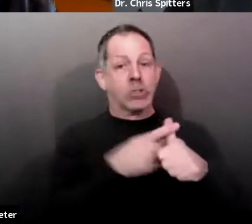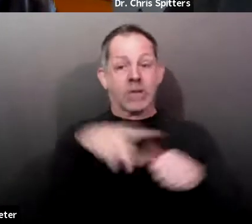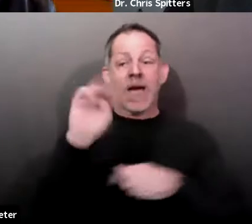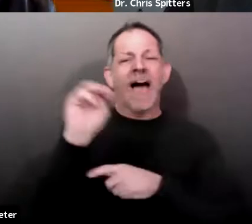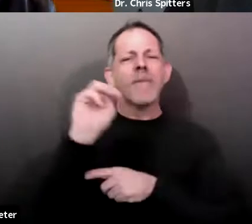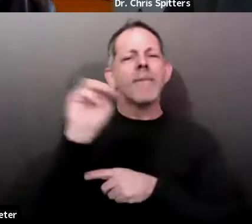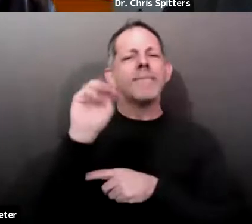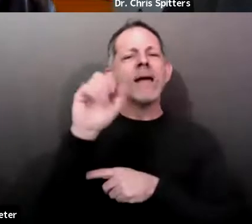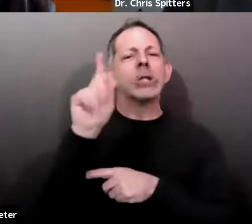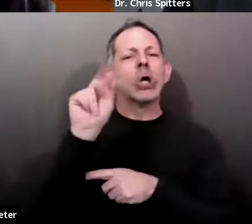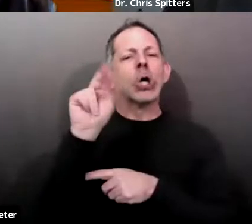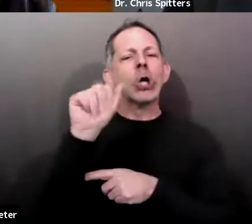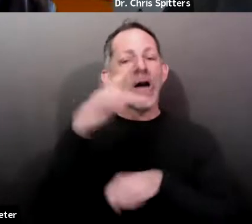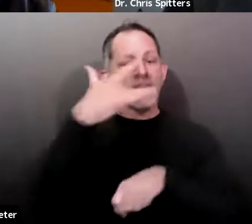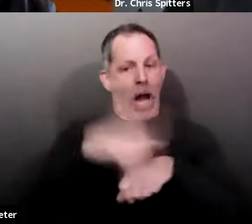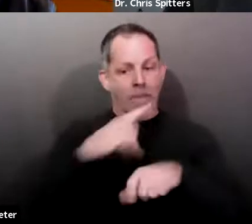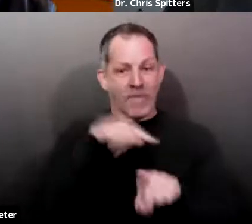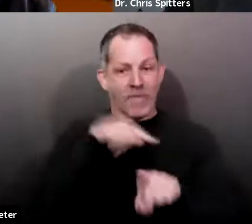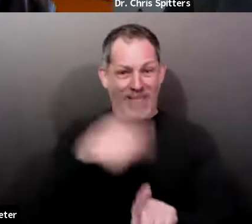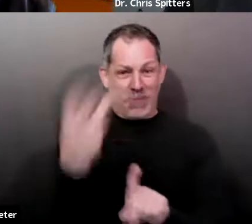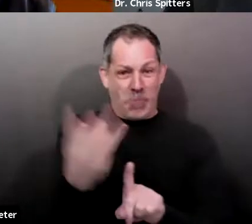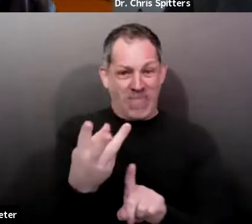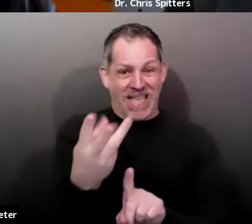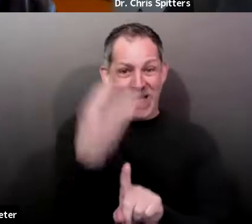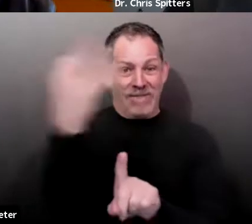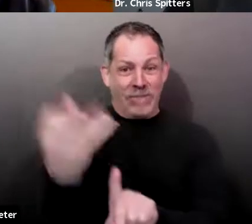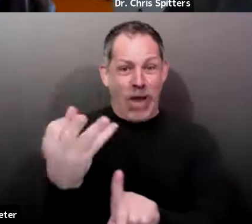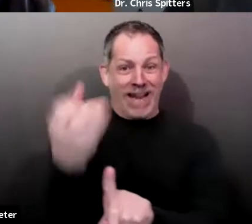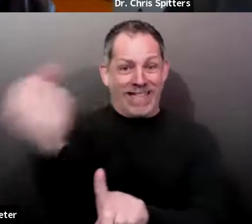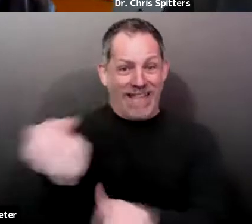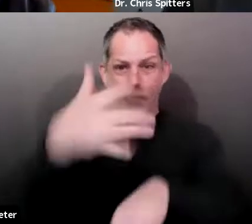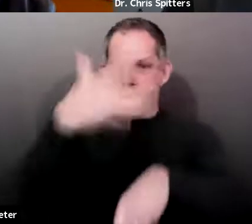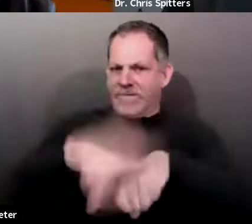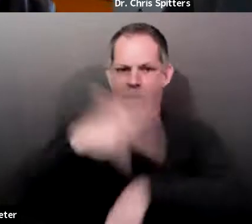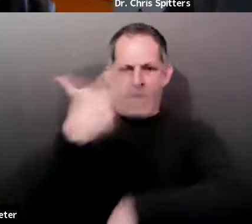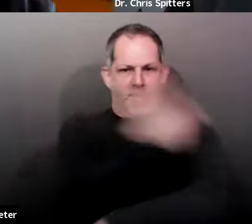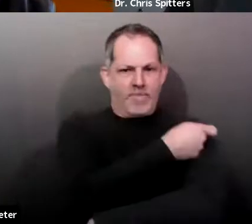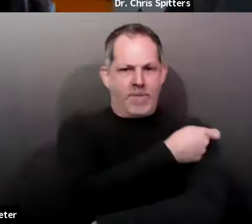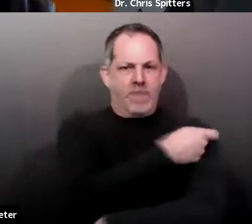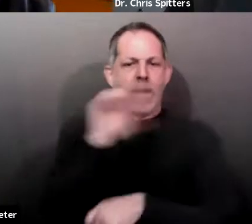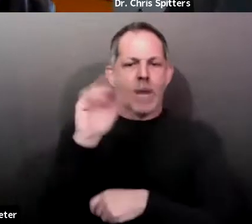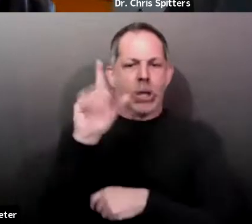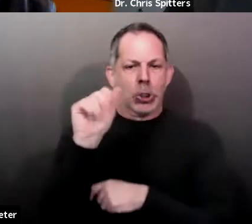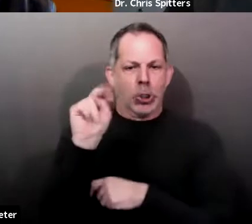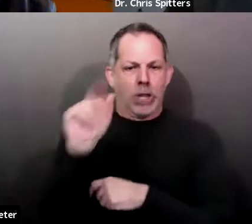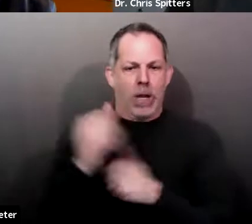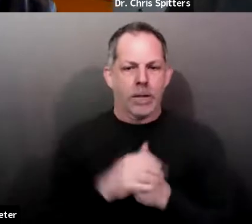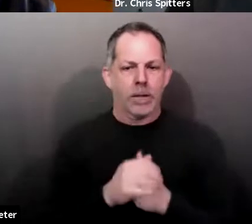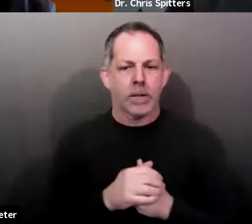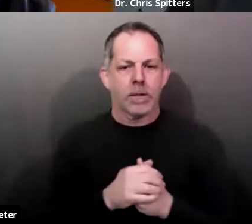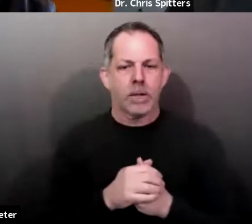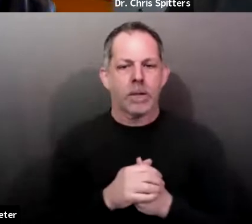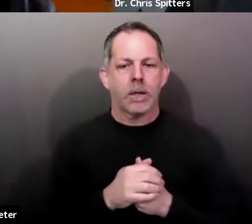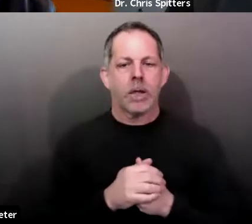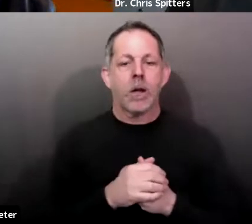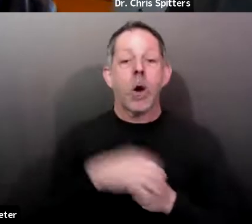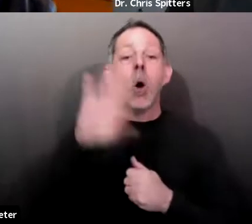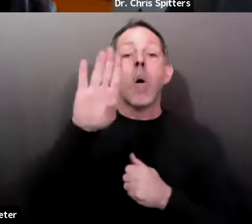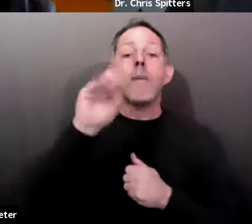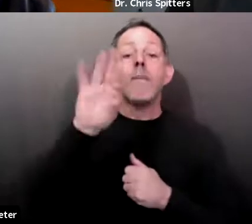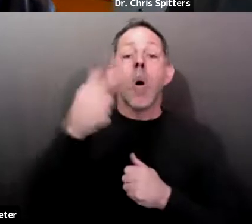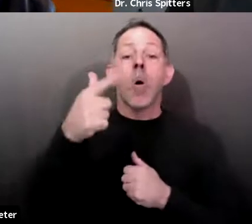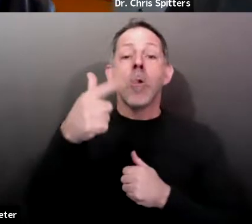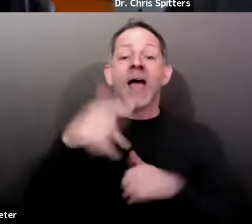Saturday. The Boeing-Everett Activity Center will also have first-dose Moderna availability today through